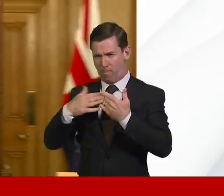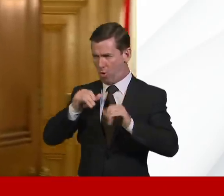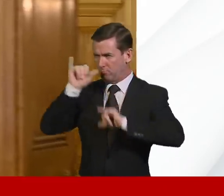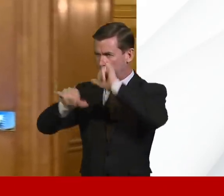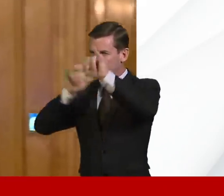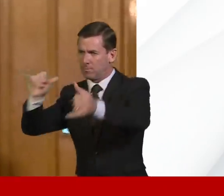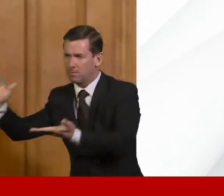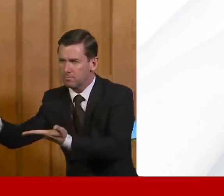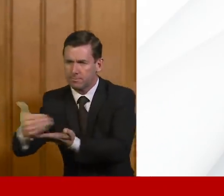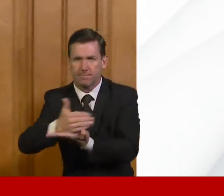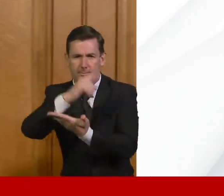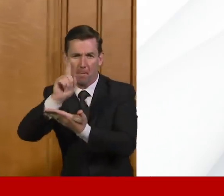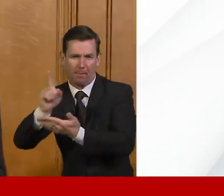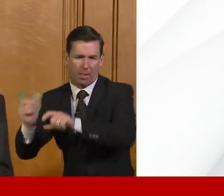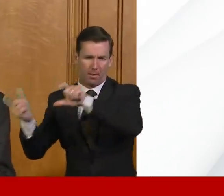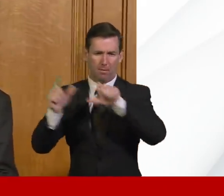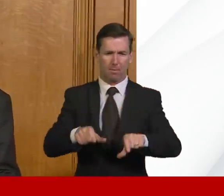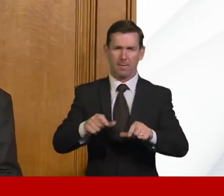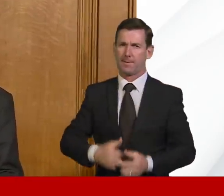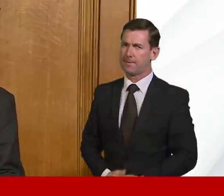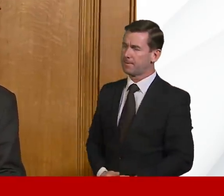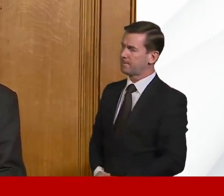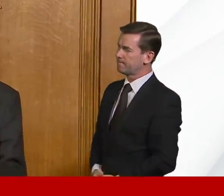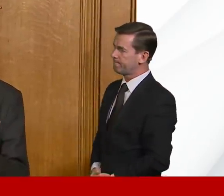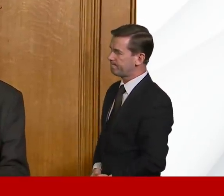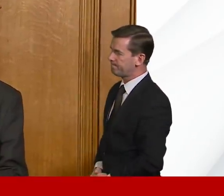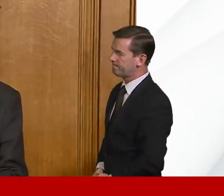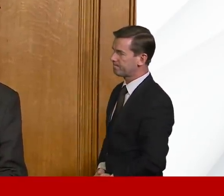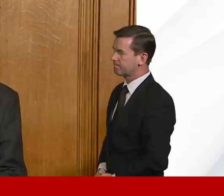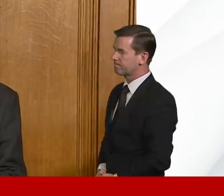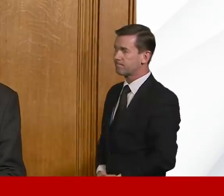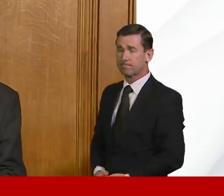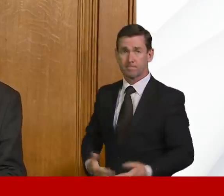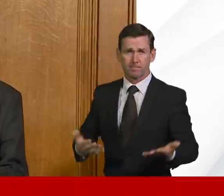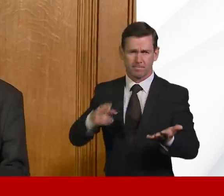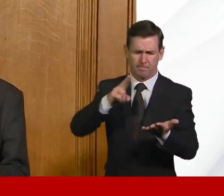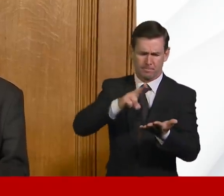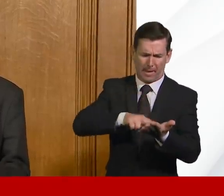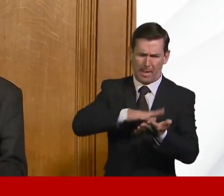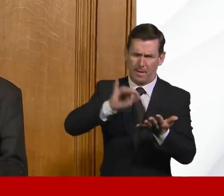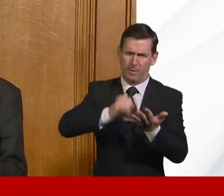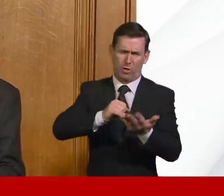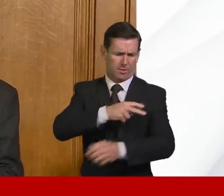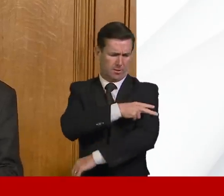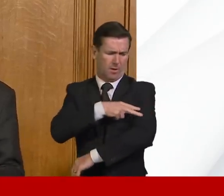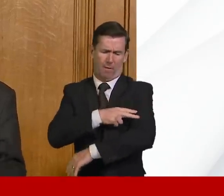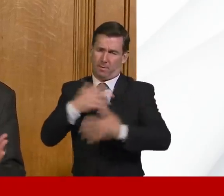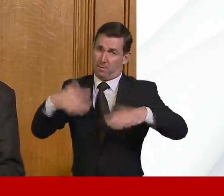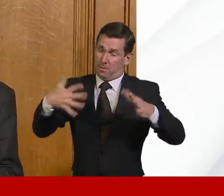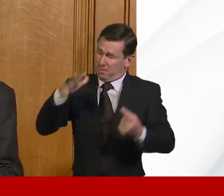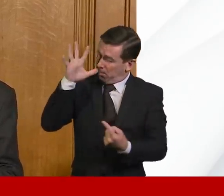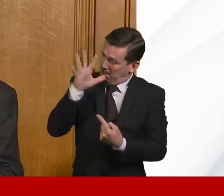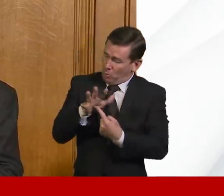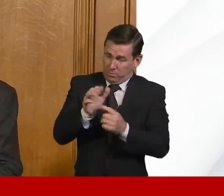so NHS staff are obviously critical for the reasons that I've mentioned and the reasons you know. And they are, like any